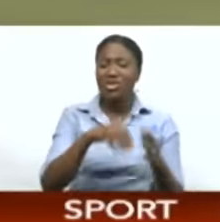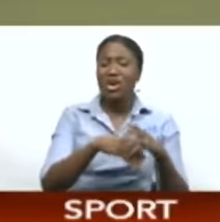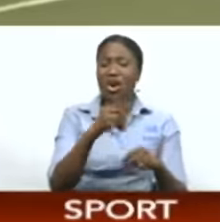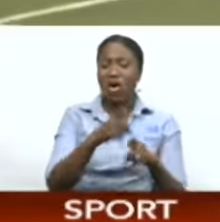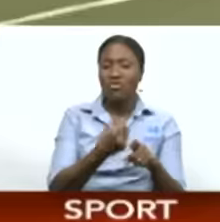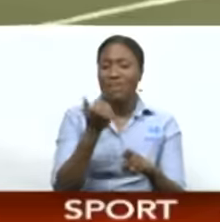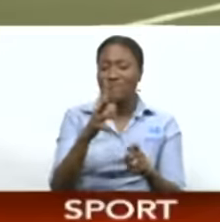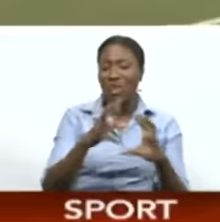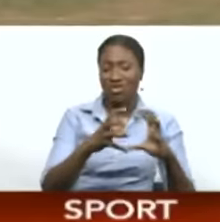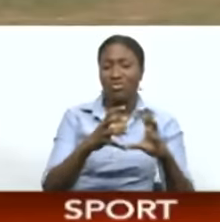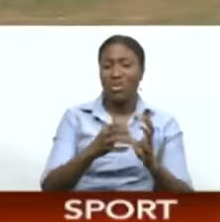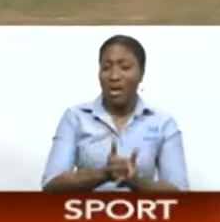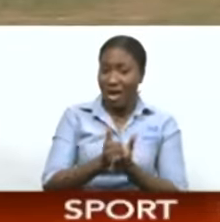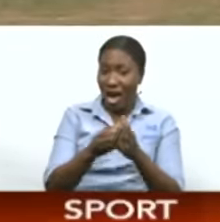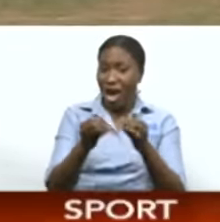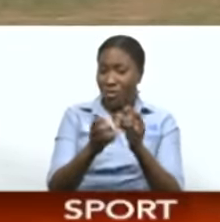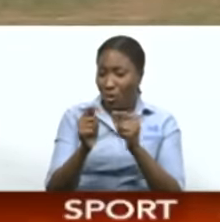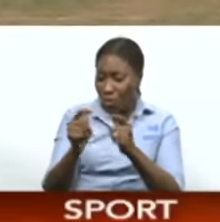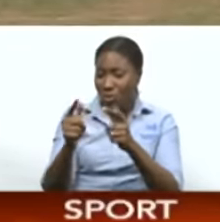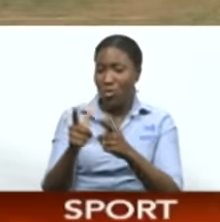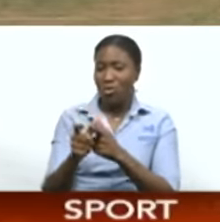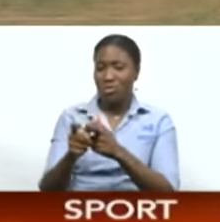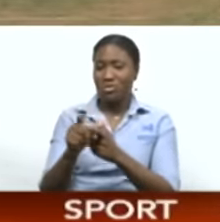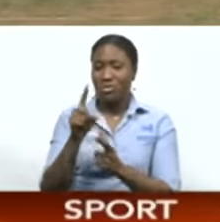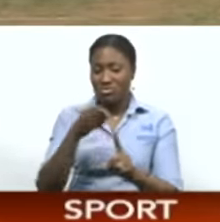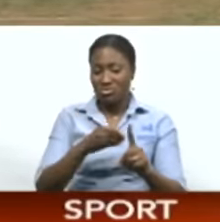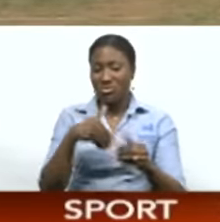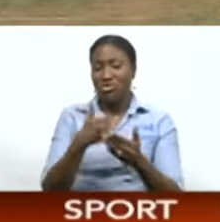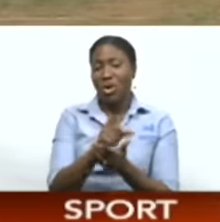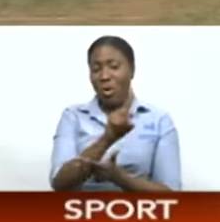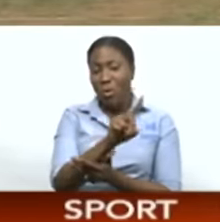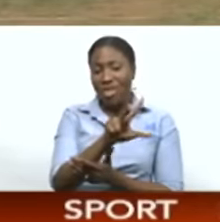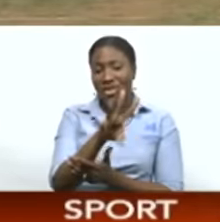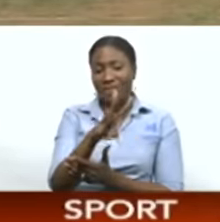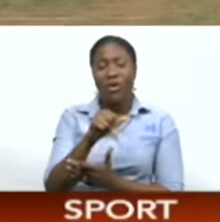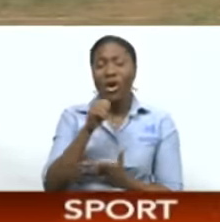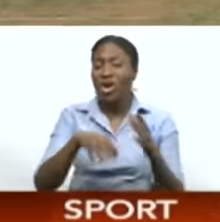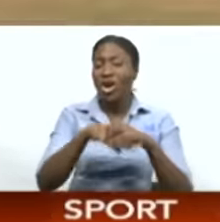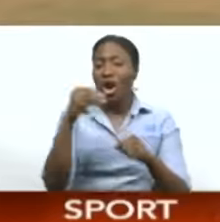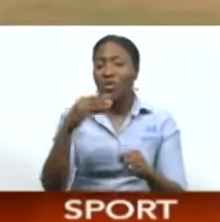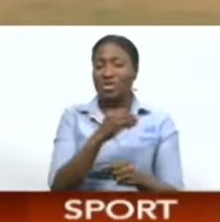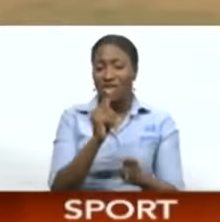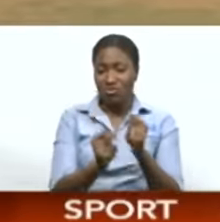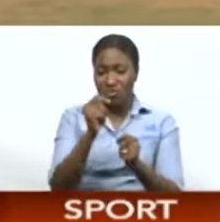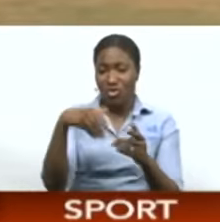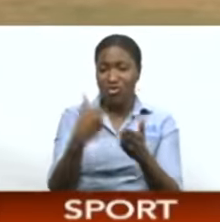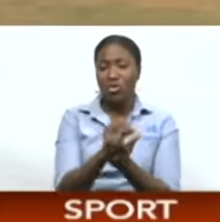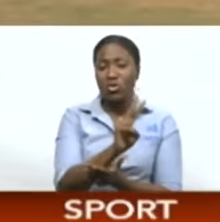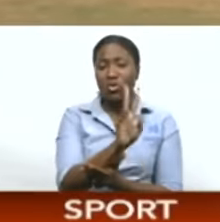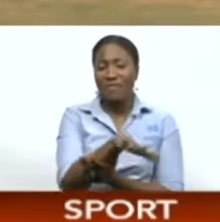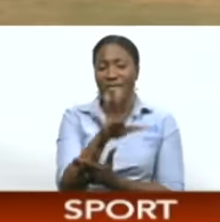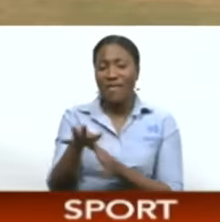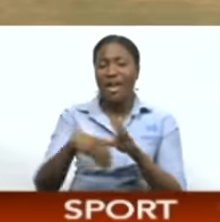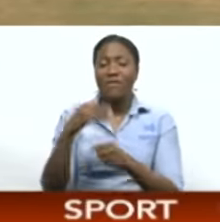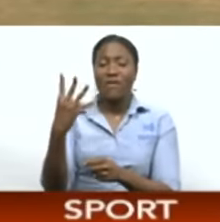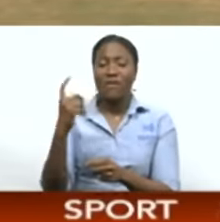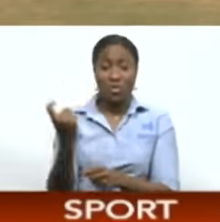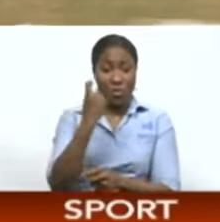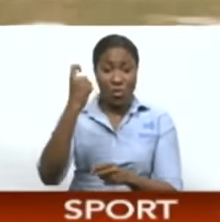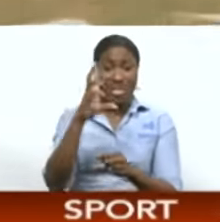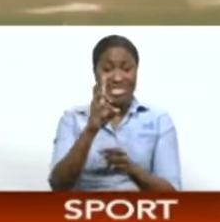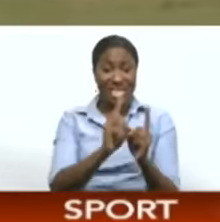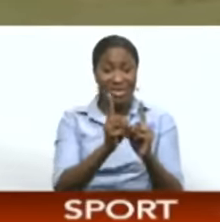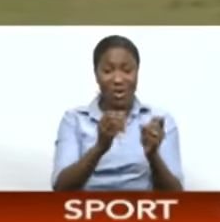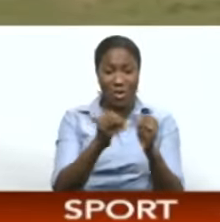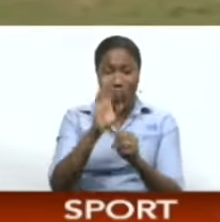deliveries sped the march. Utley remained on 134 not out, with TNT reaching 255 for four to win by six